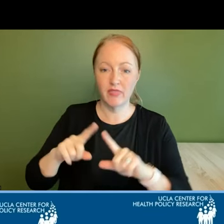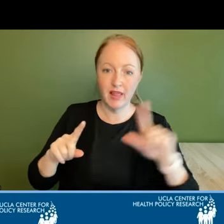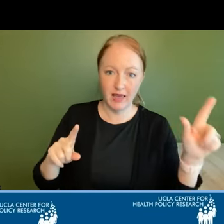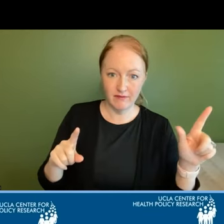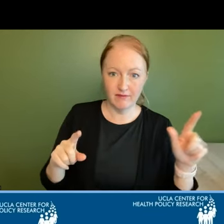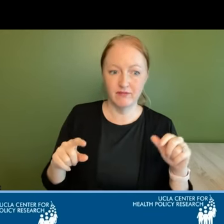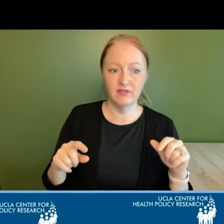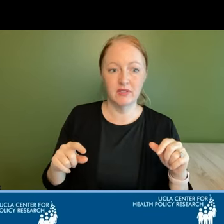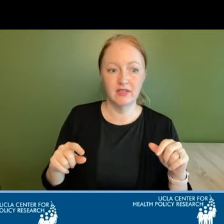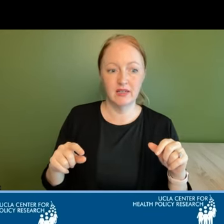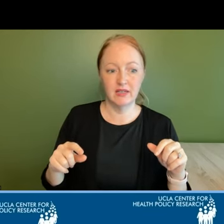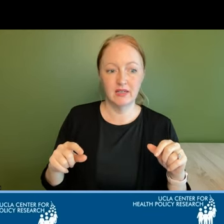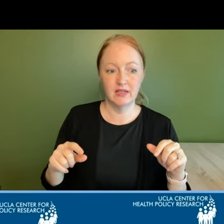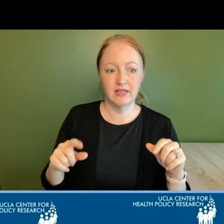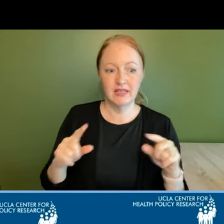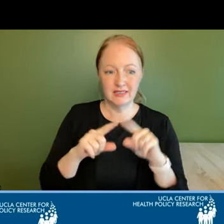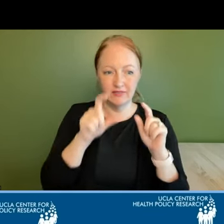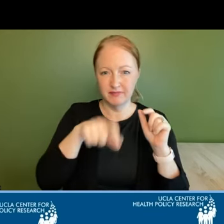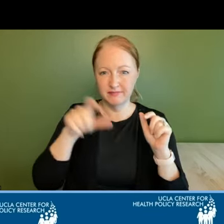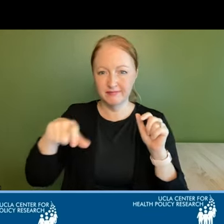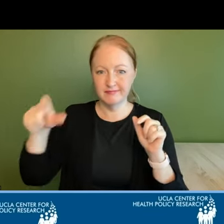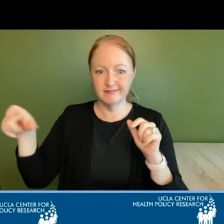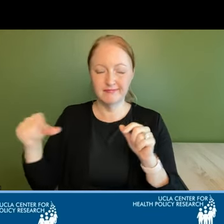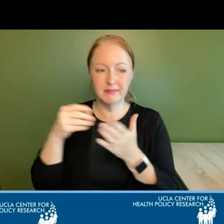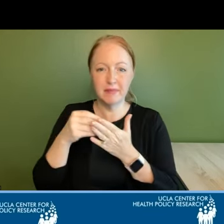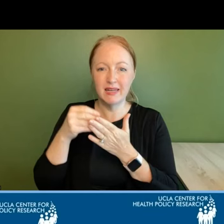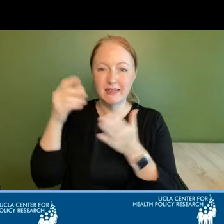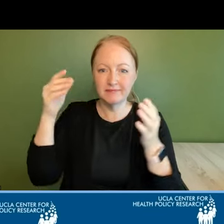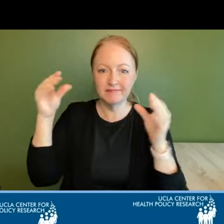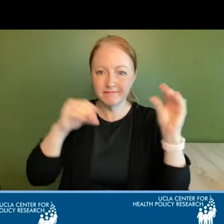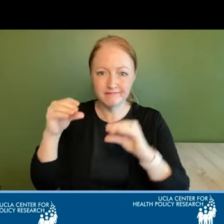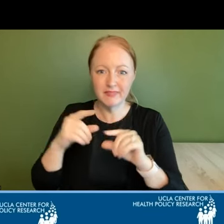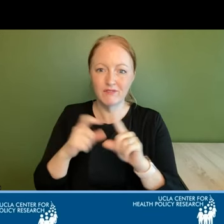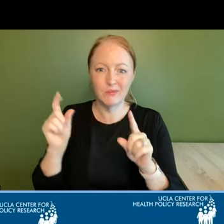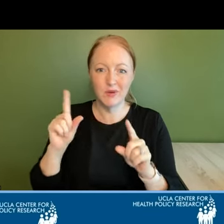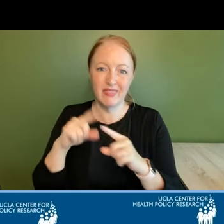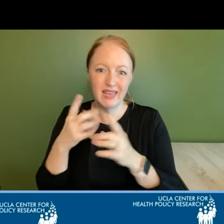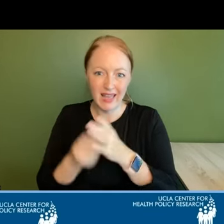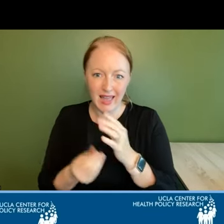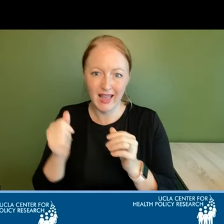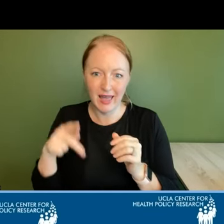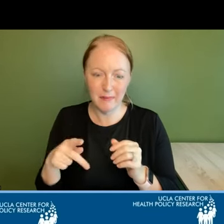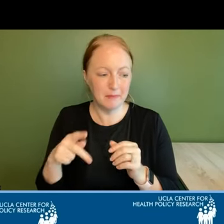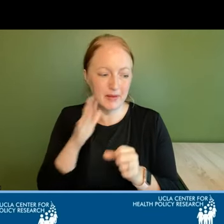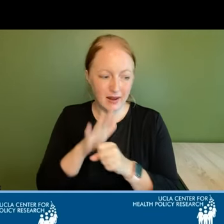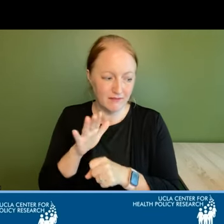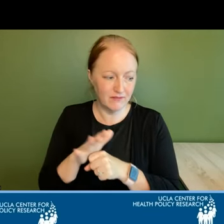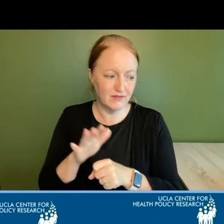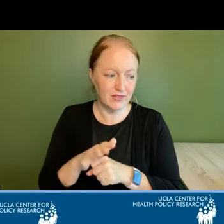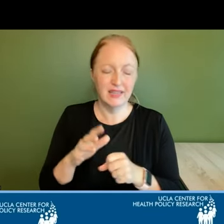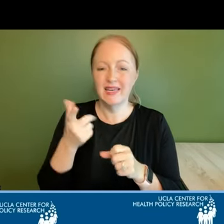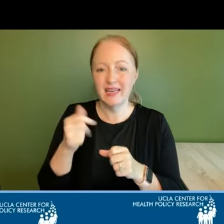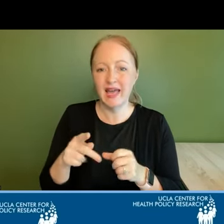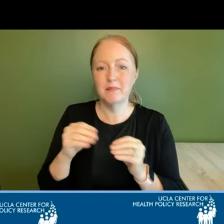side and we have the different income sources and their gaps we find that the gap in income is more than